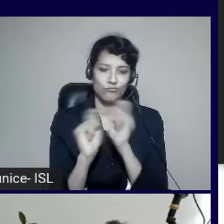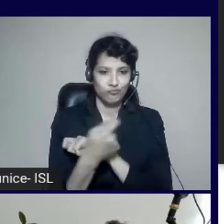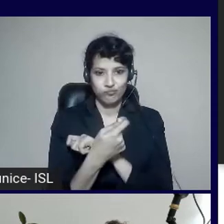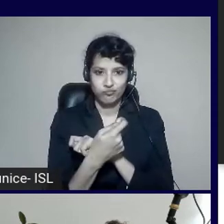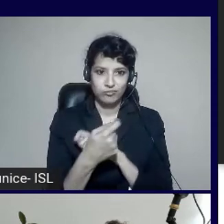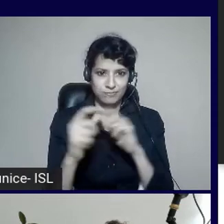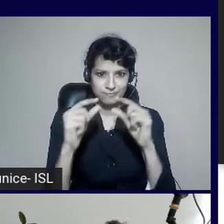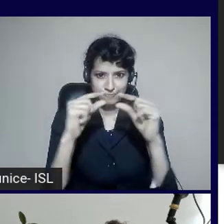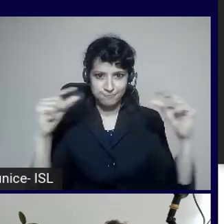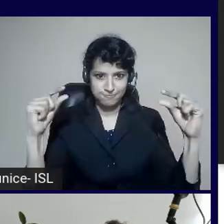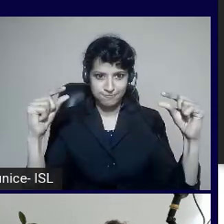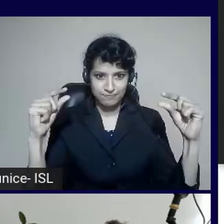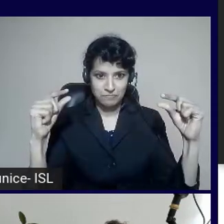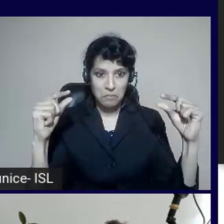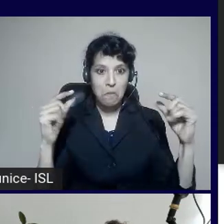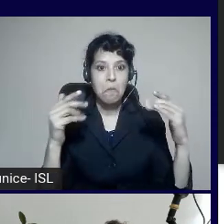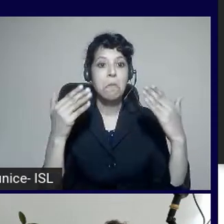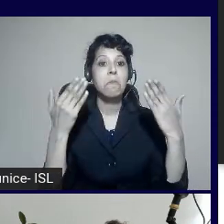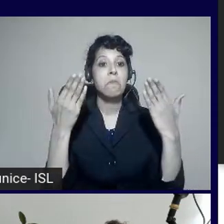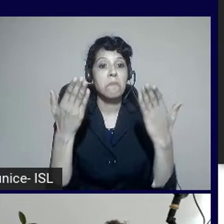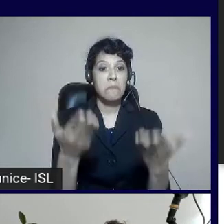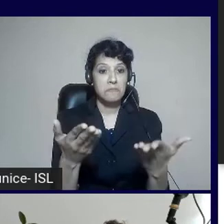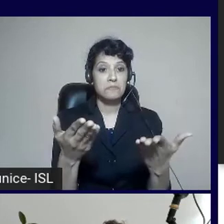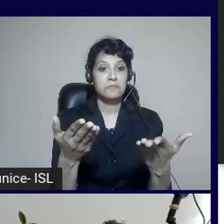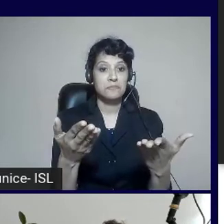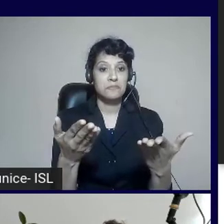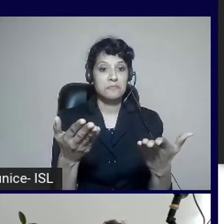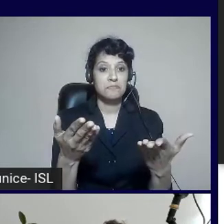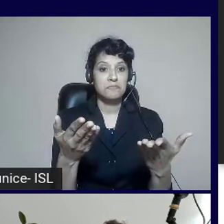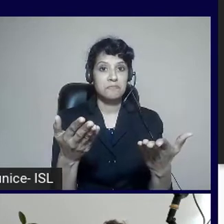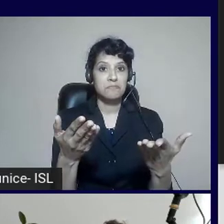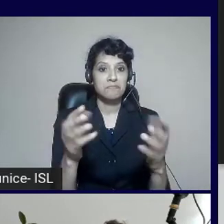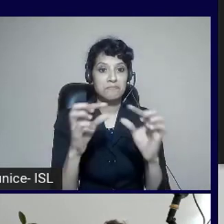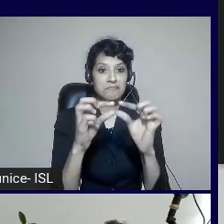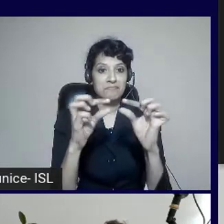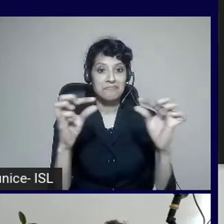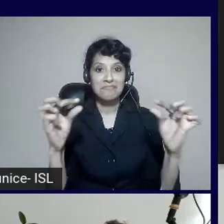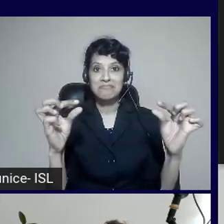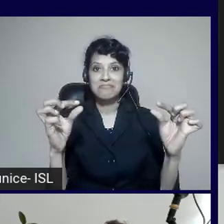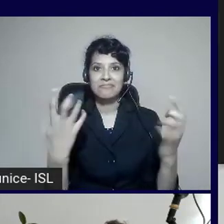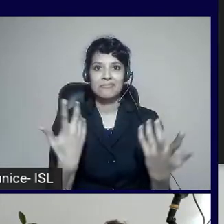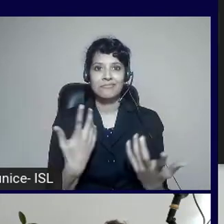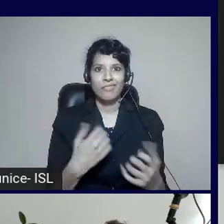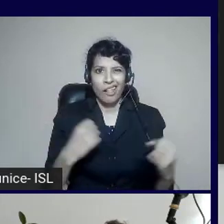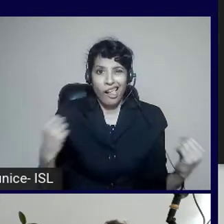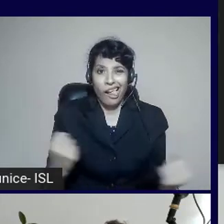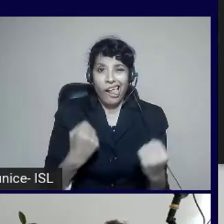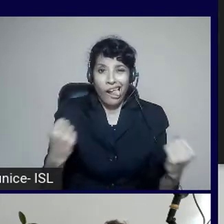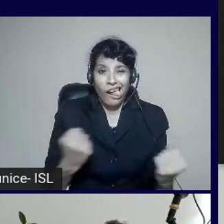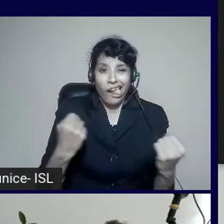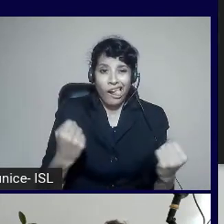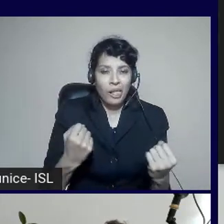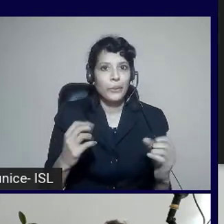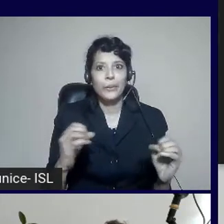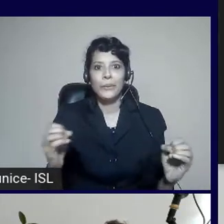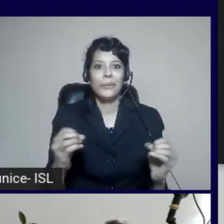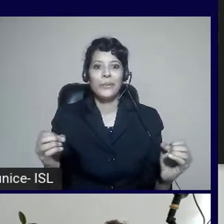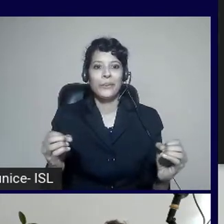without any real work. I now have. Immersive Reader.